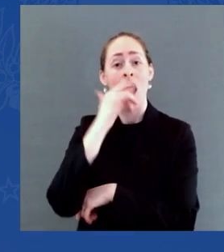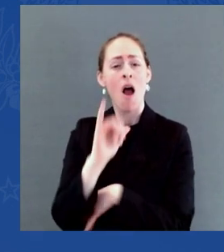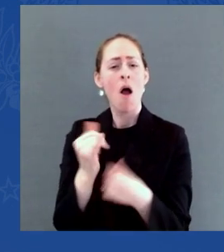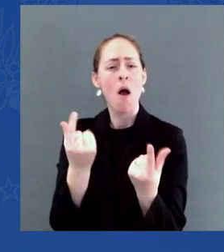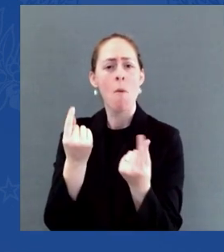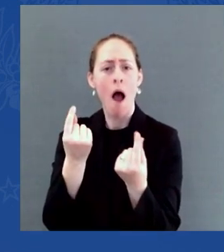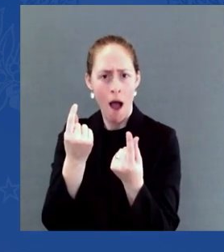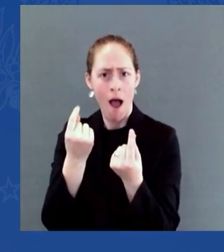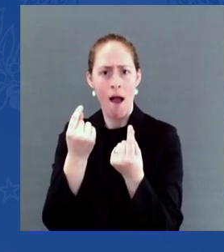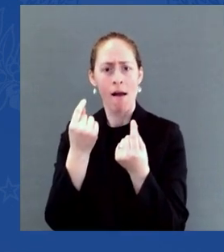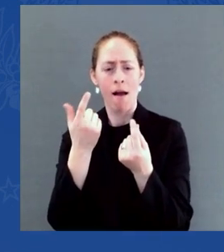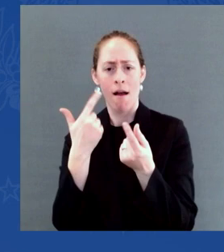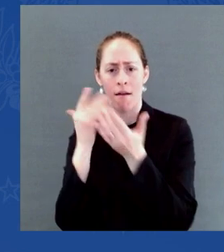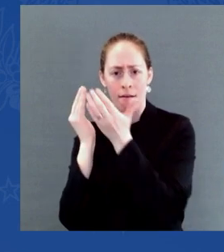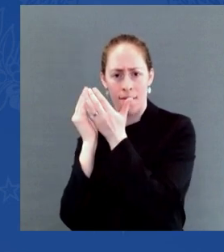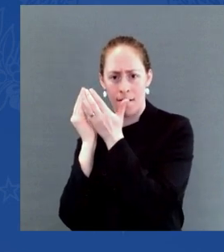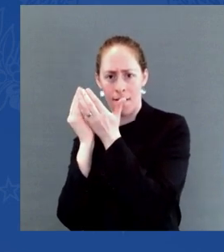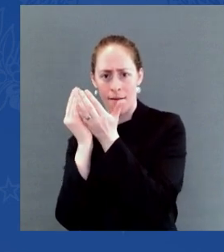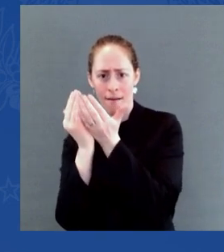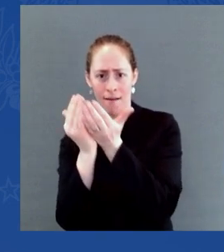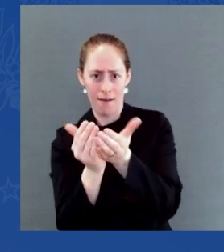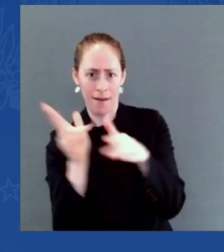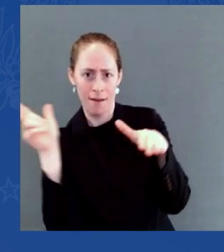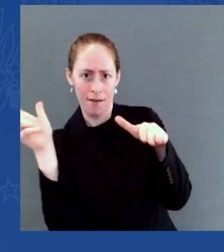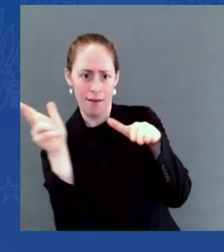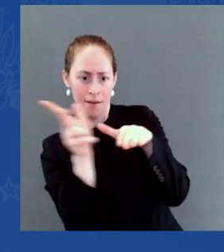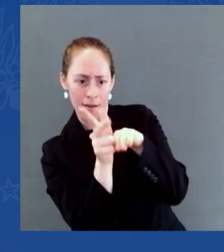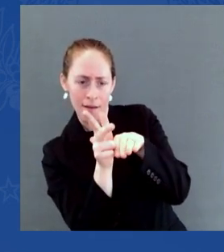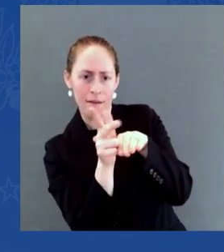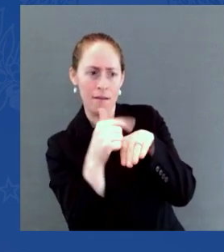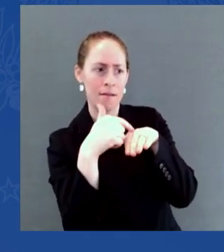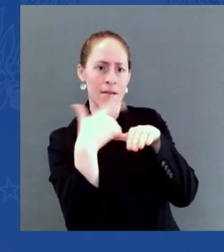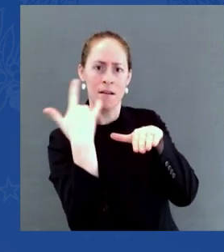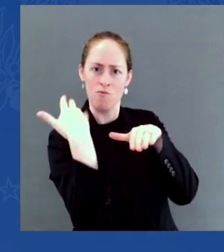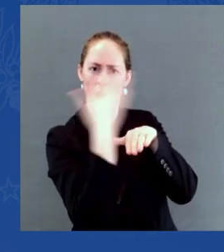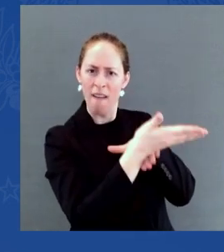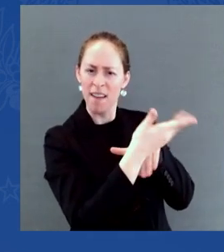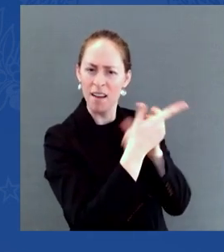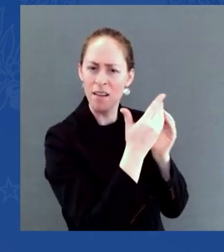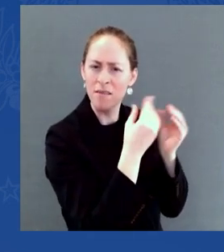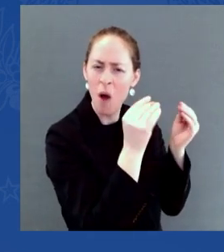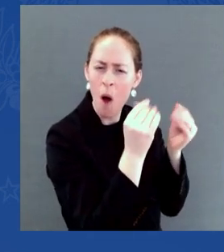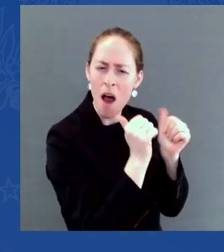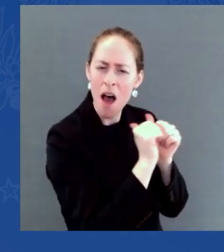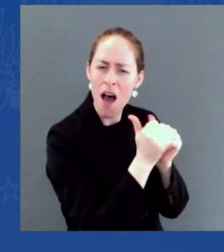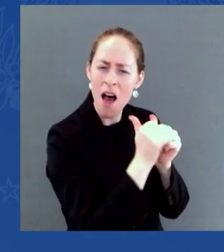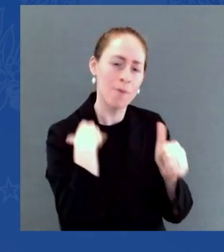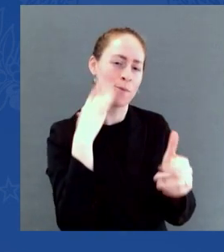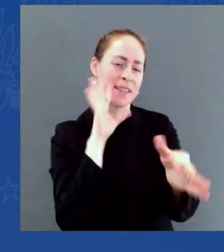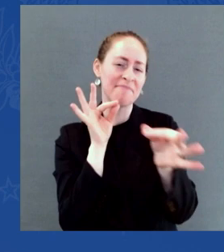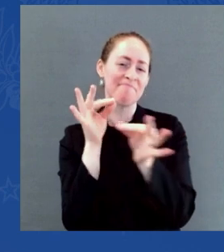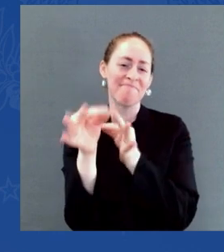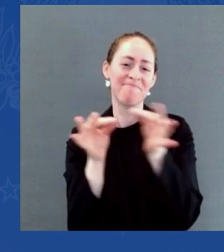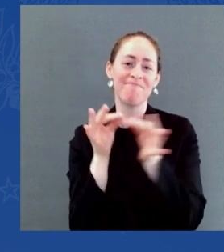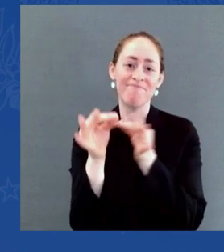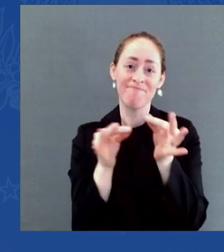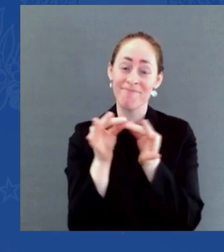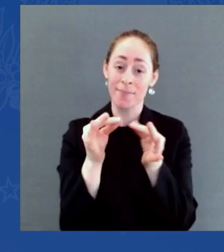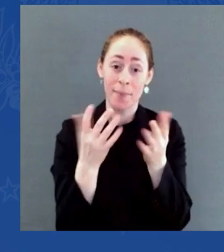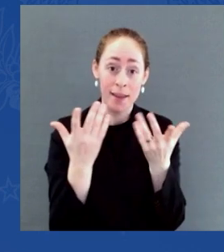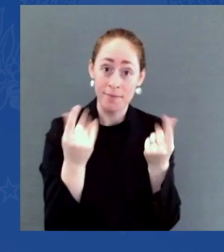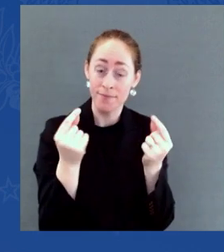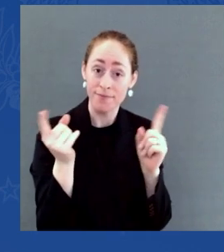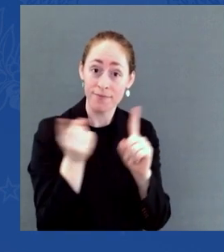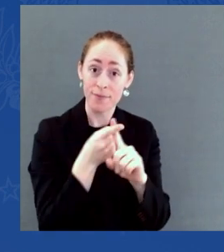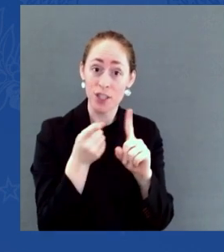at the ports of Los Angeles and Long Beach, for example, have announced that they're going to eliminate fees when truck drivers come on the port to